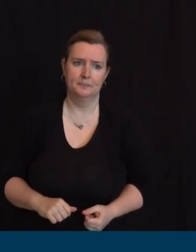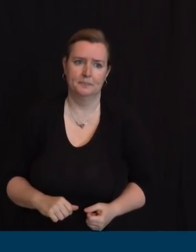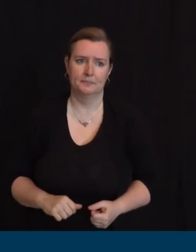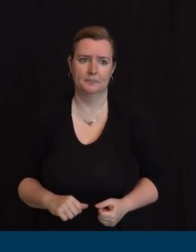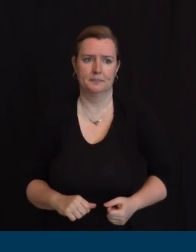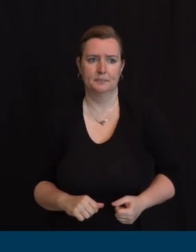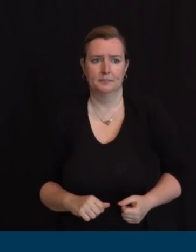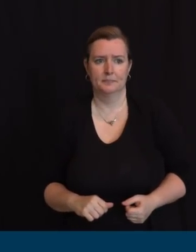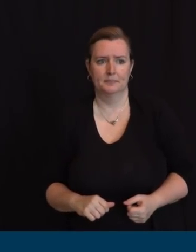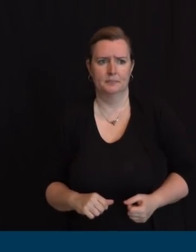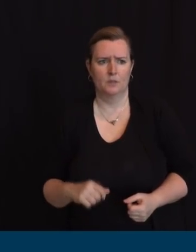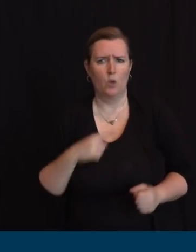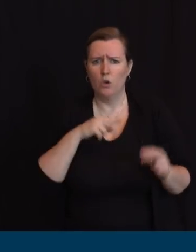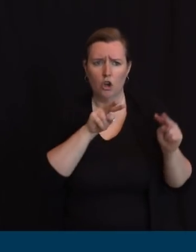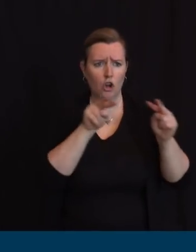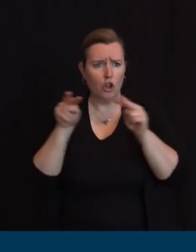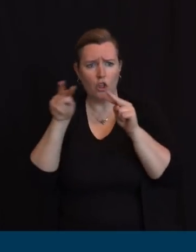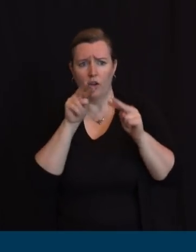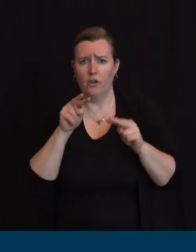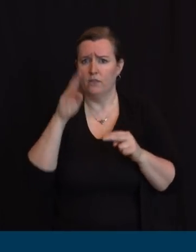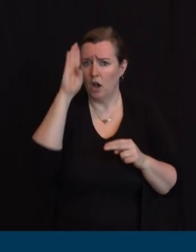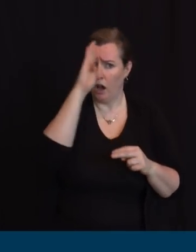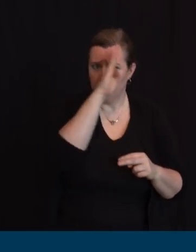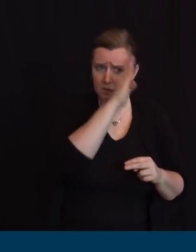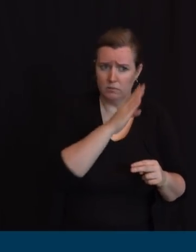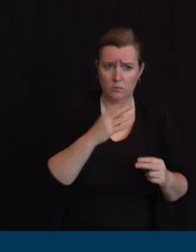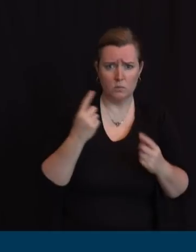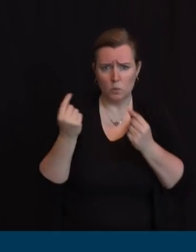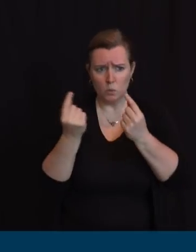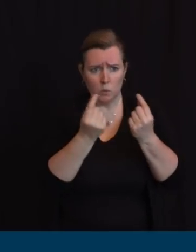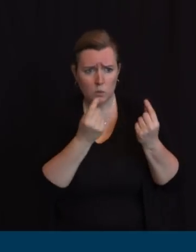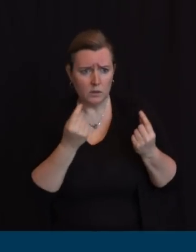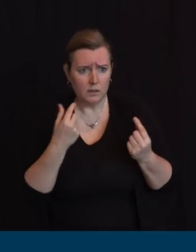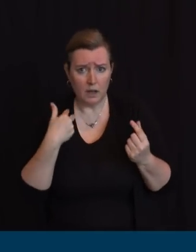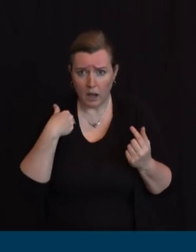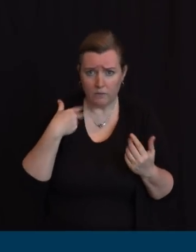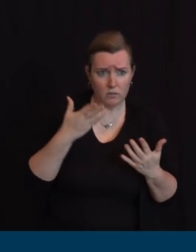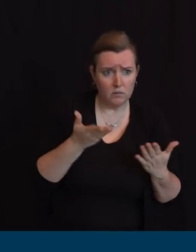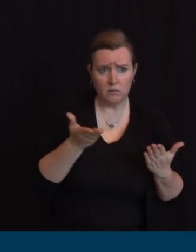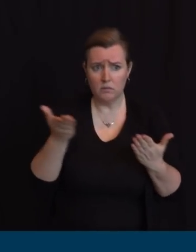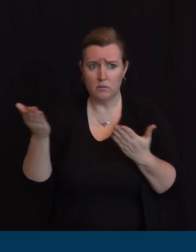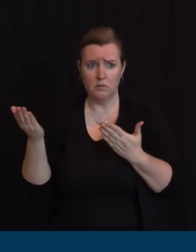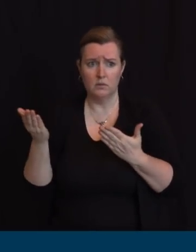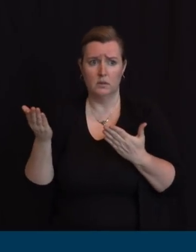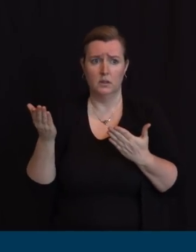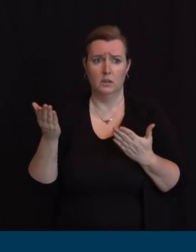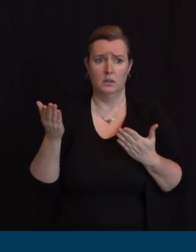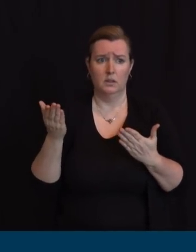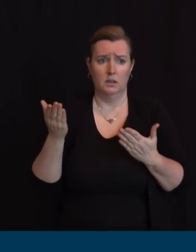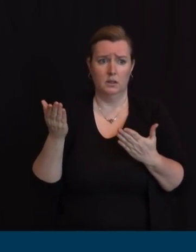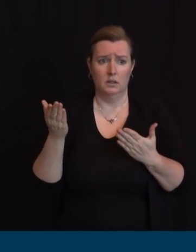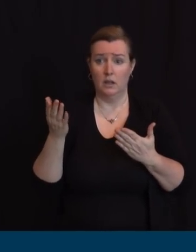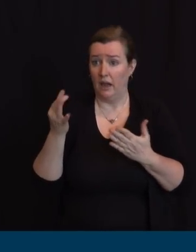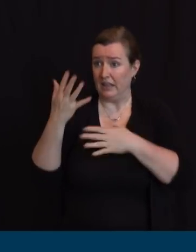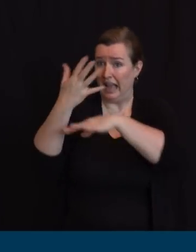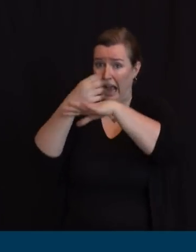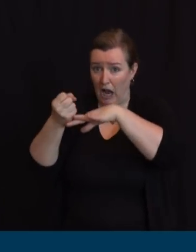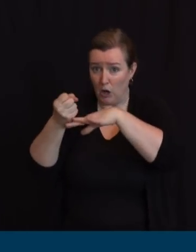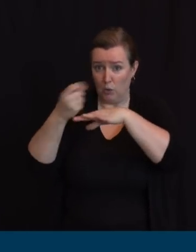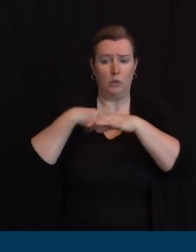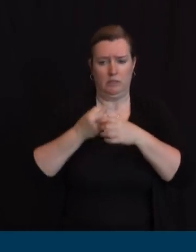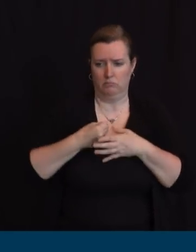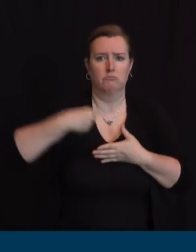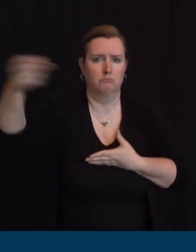their inventory of all of their supplies and equipment um we have made it pretty clear that we've